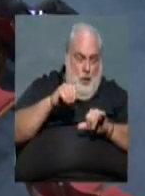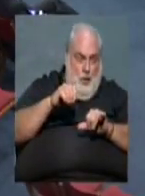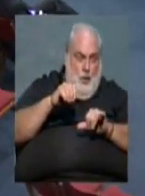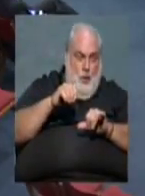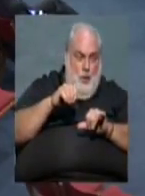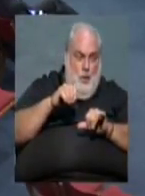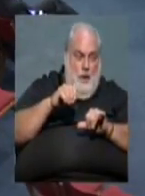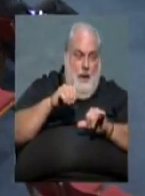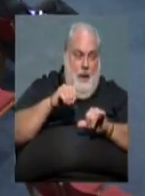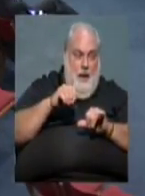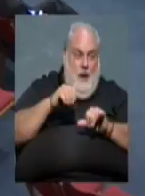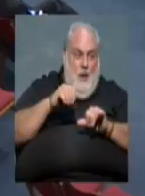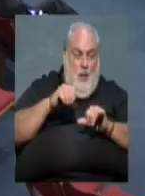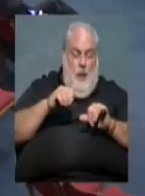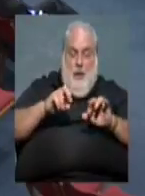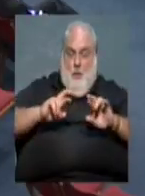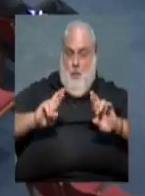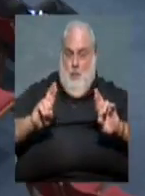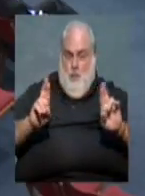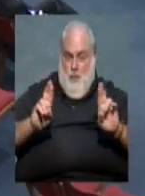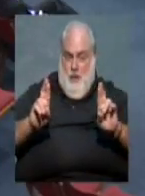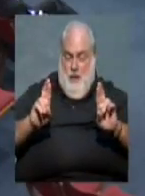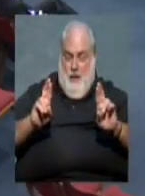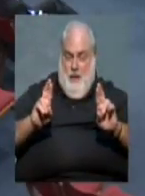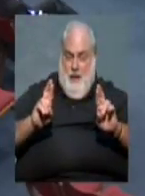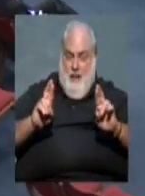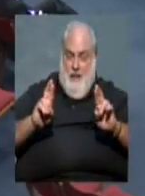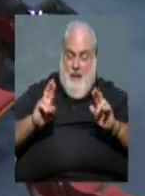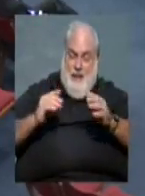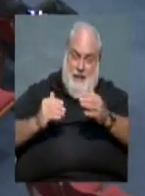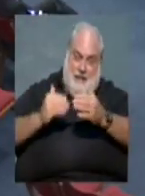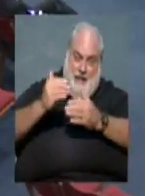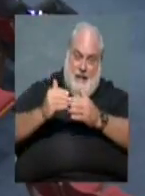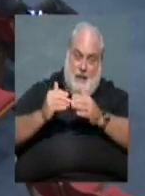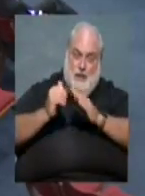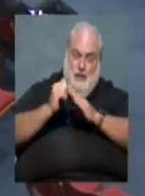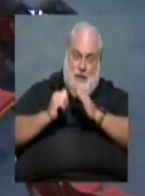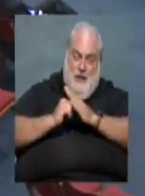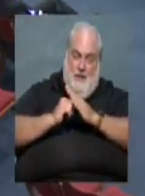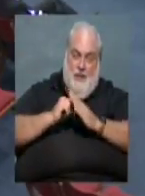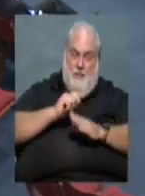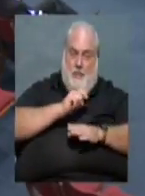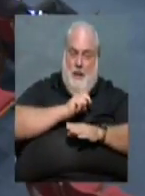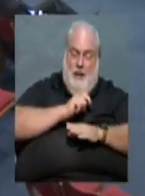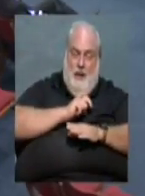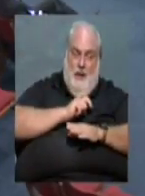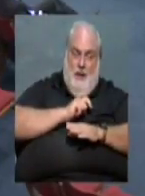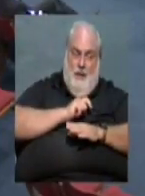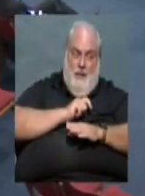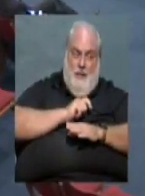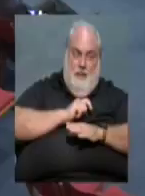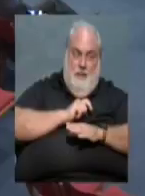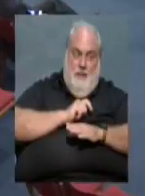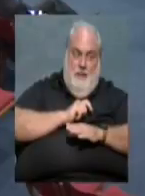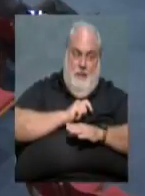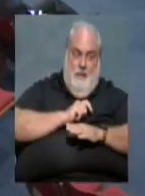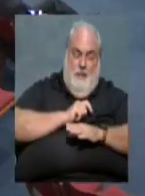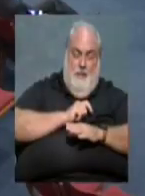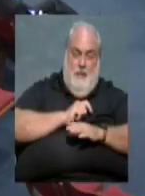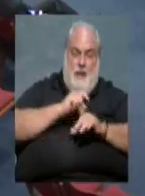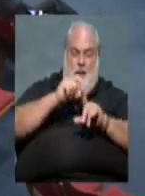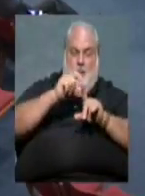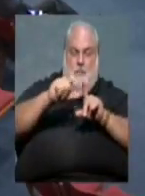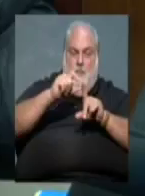we're about to, one of your upcoming agendas for the police department, we need to order. The bulletproof vests have